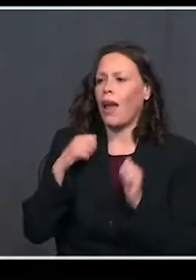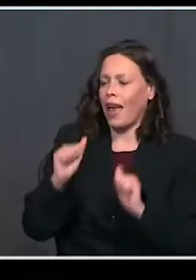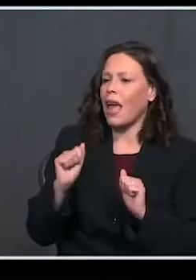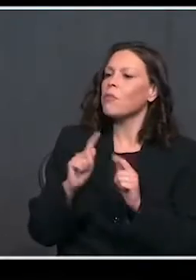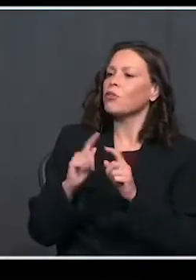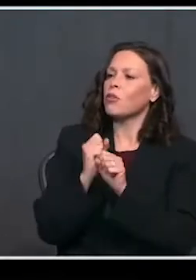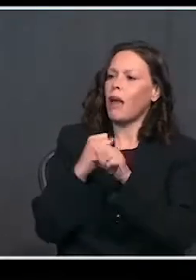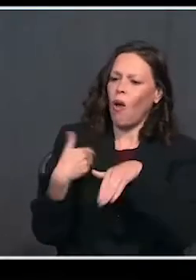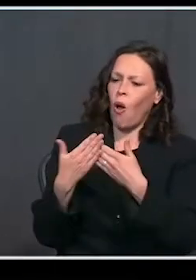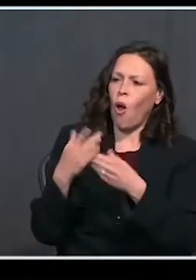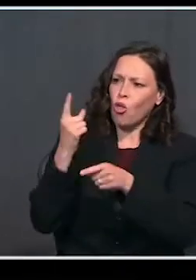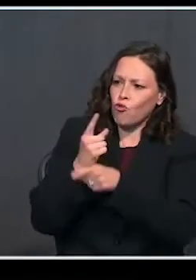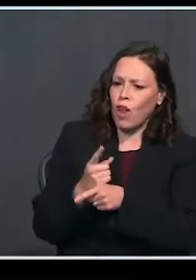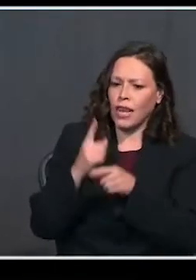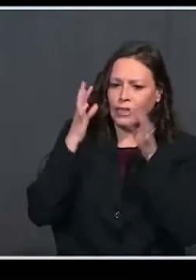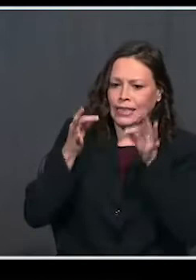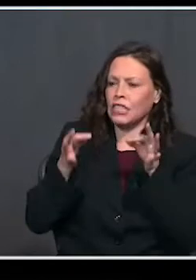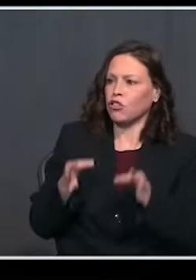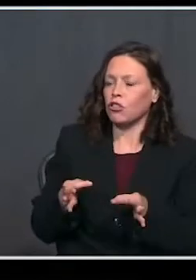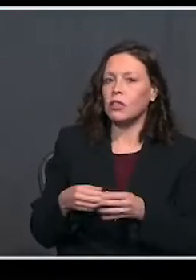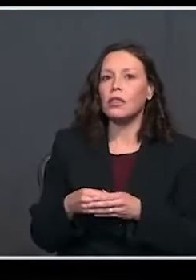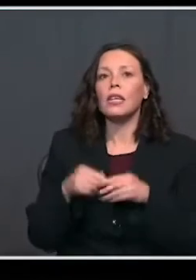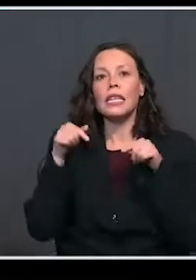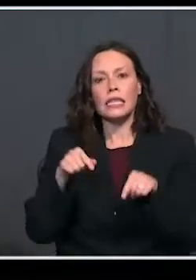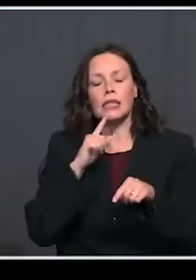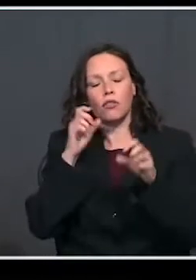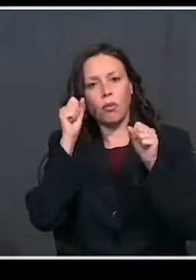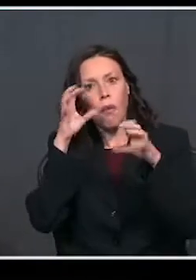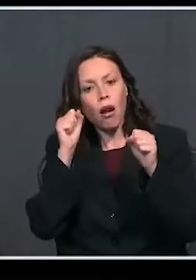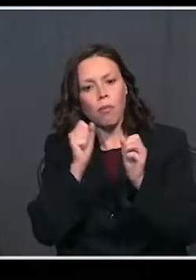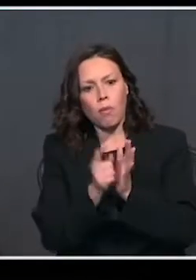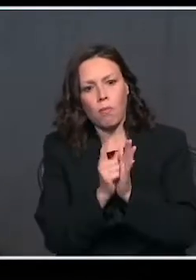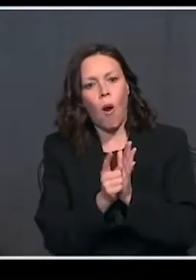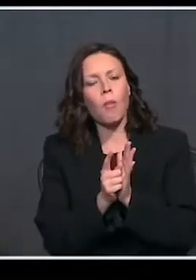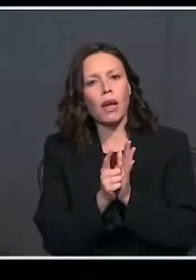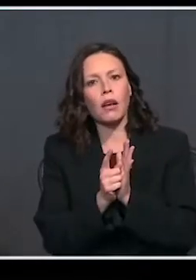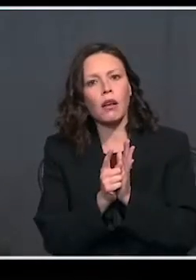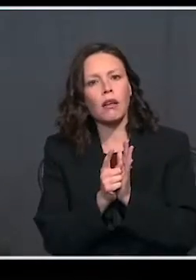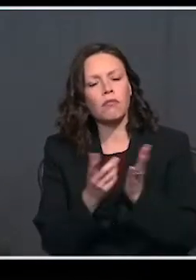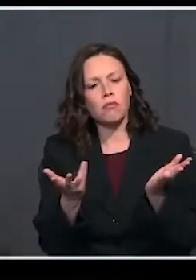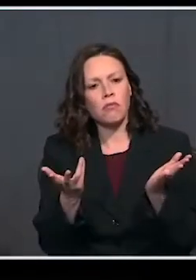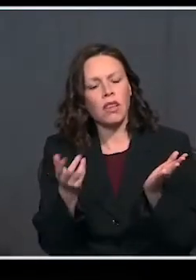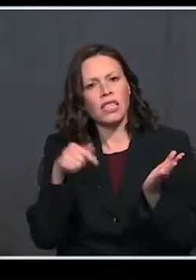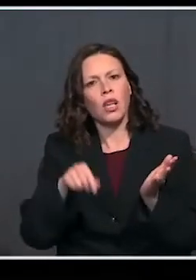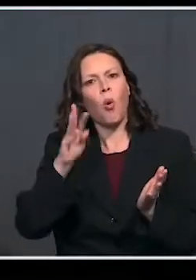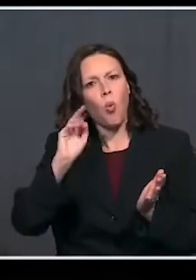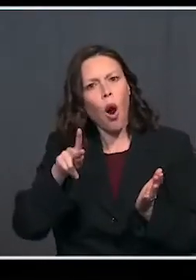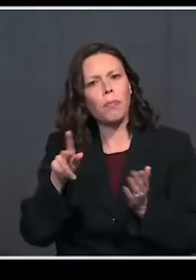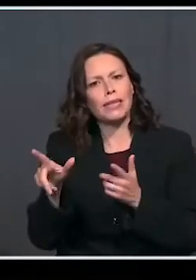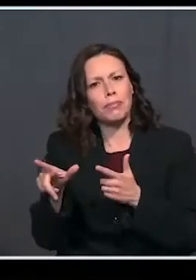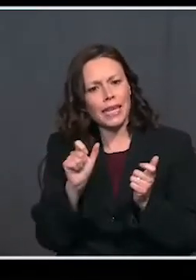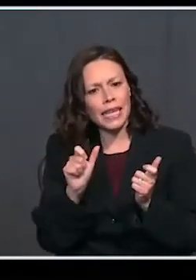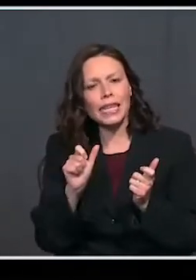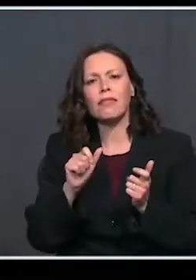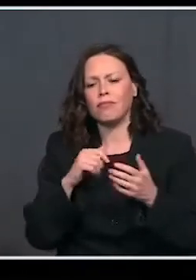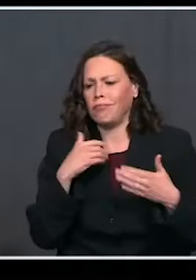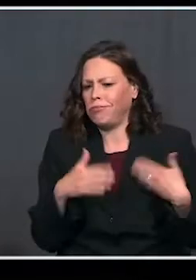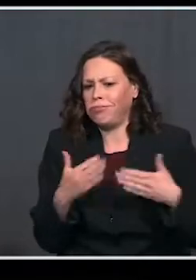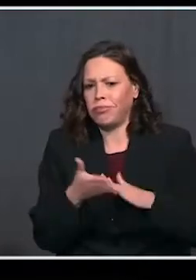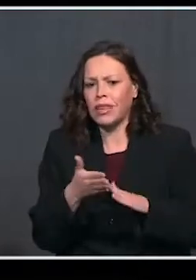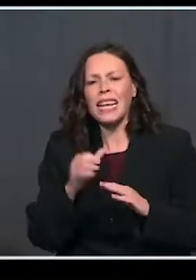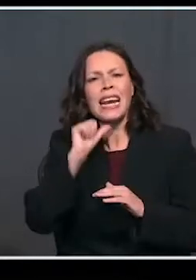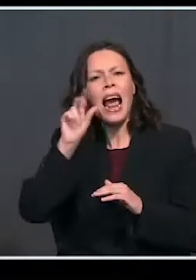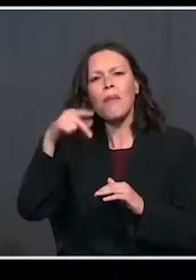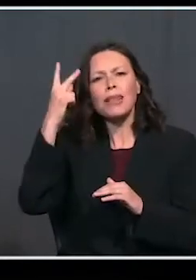make all the right calls and decisions. Well, this is a rather remarkable moment because it is true. This is warp speed. Warp speed is being run in a non